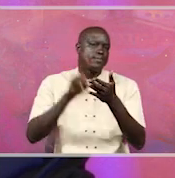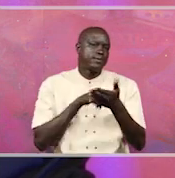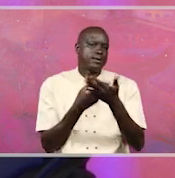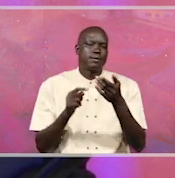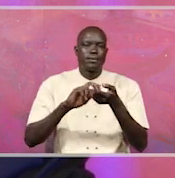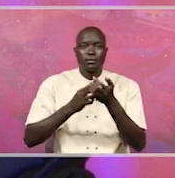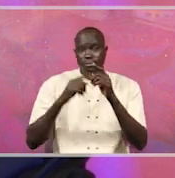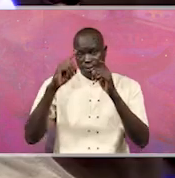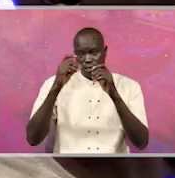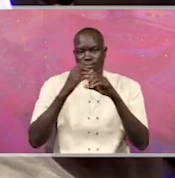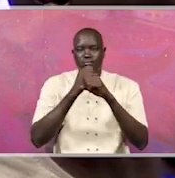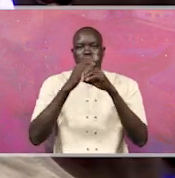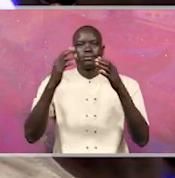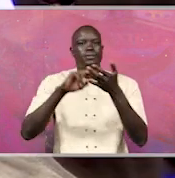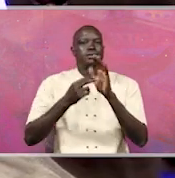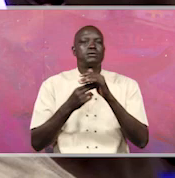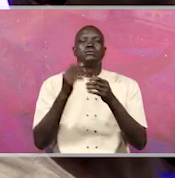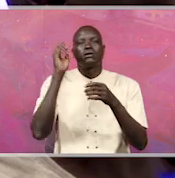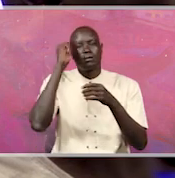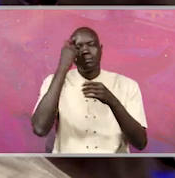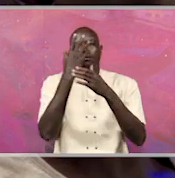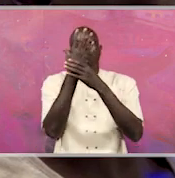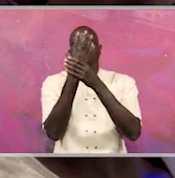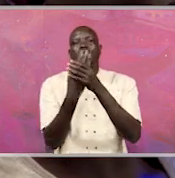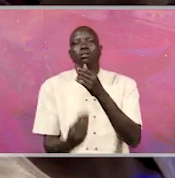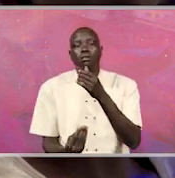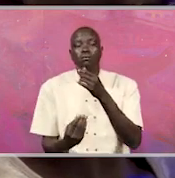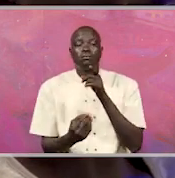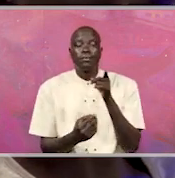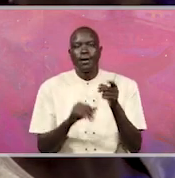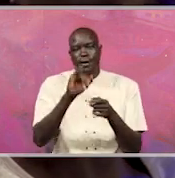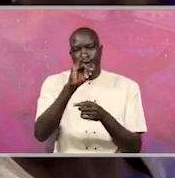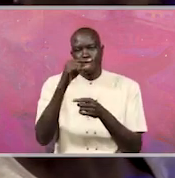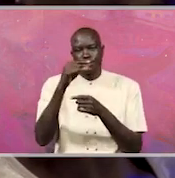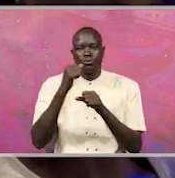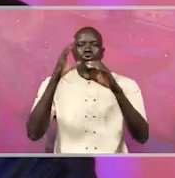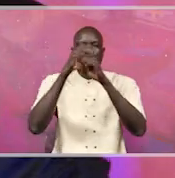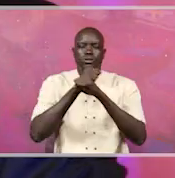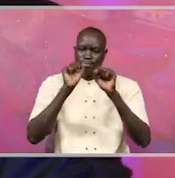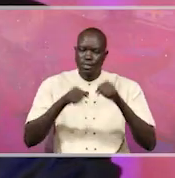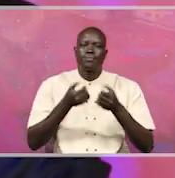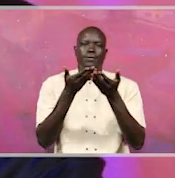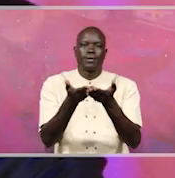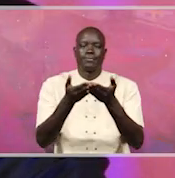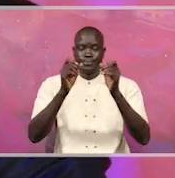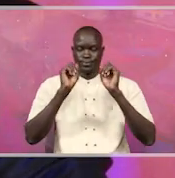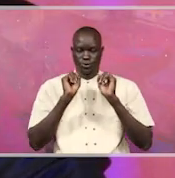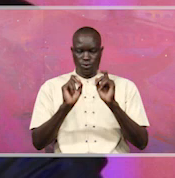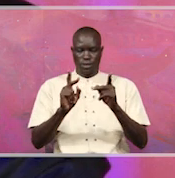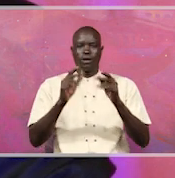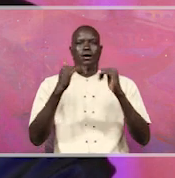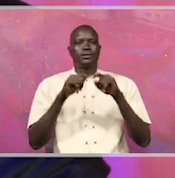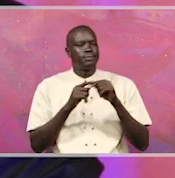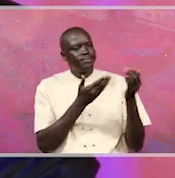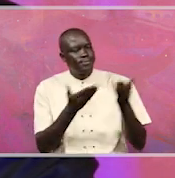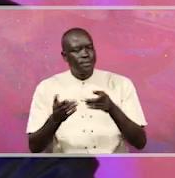probably the entire government has failed, because the IG is not a standalone. The IG works with other government entities. All right. Now, I would like to bring in